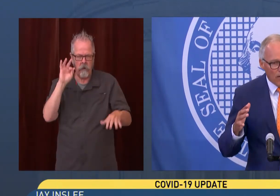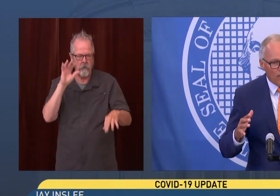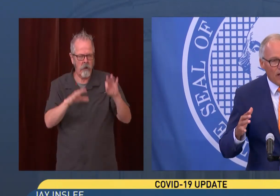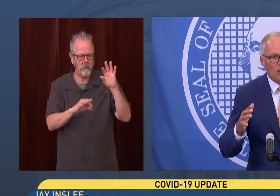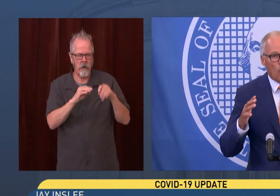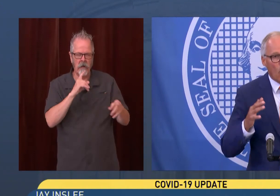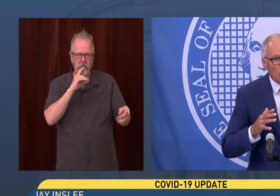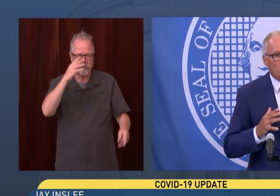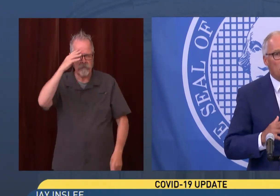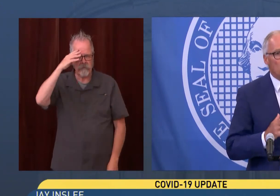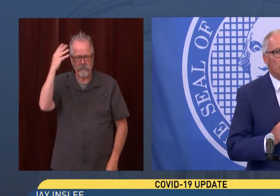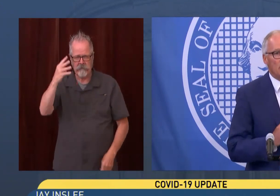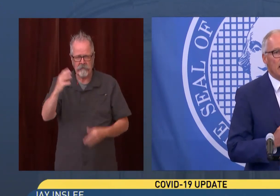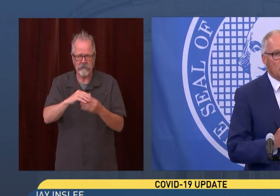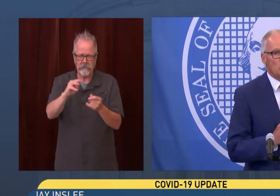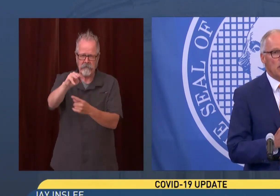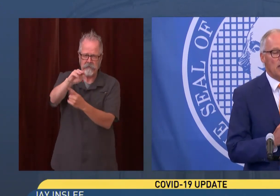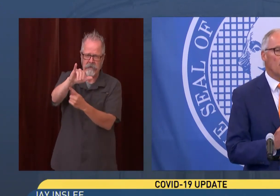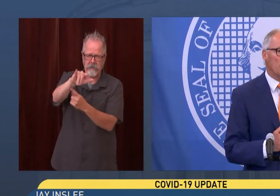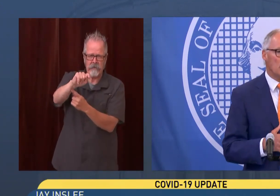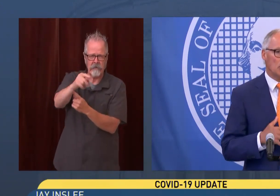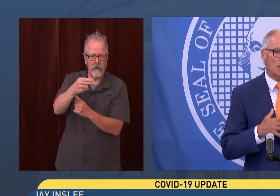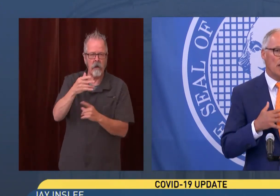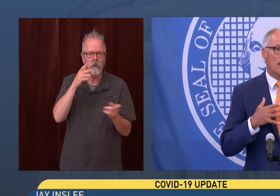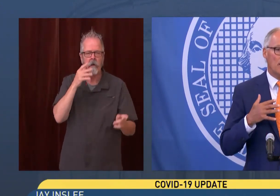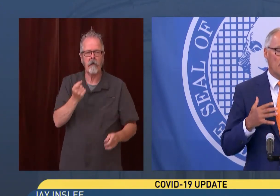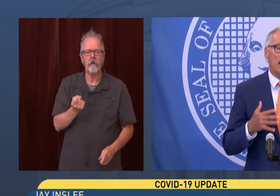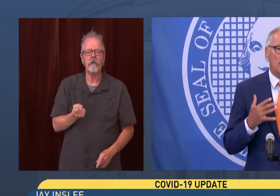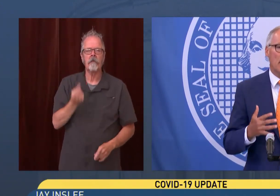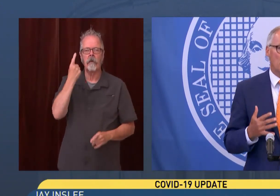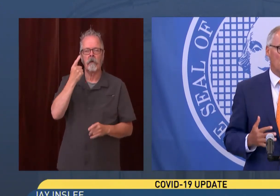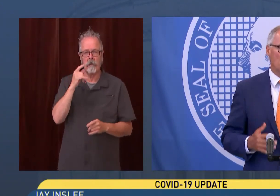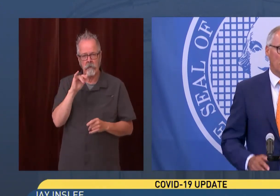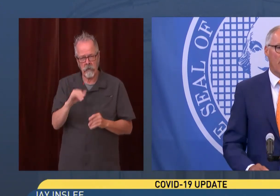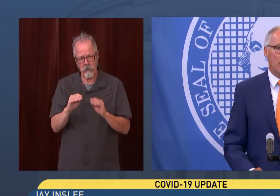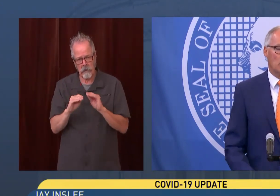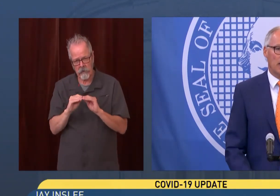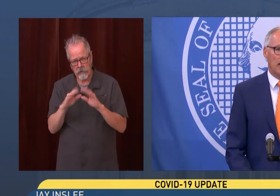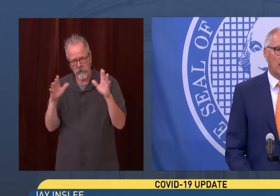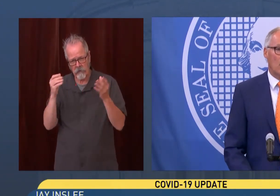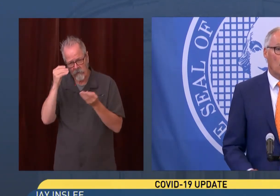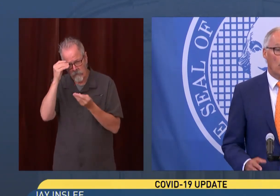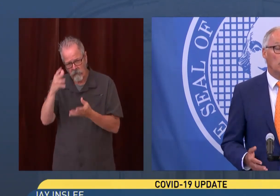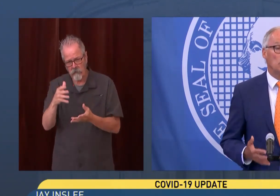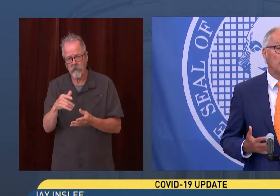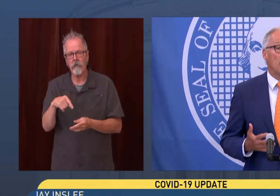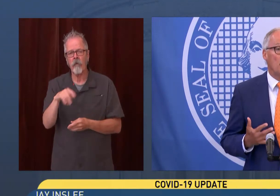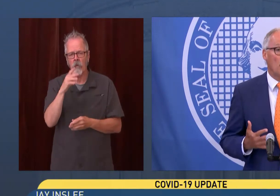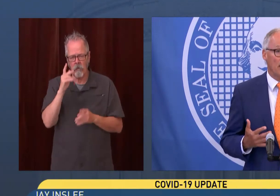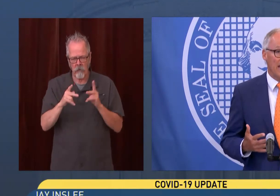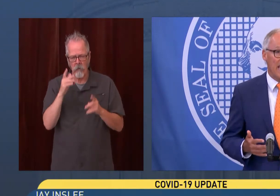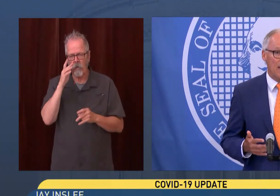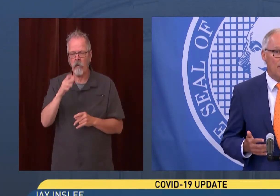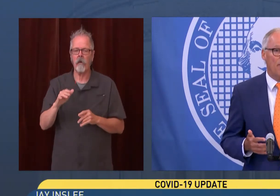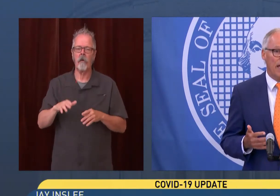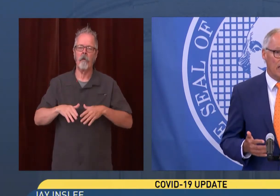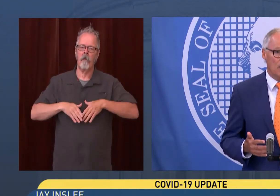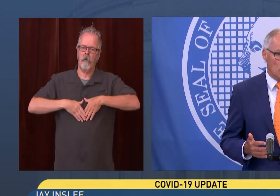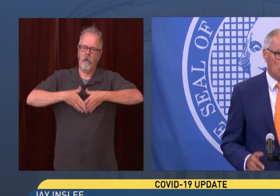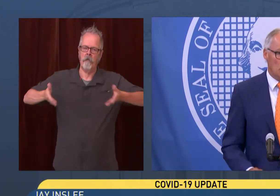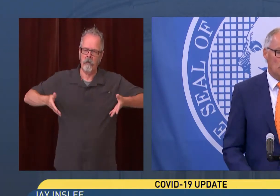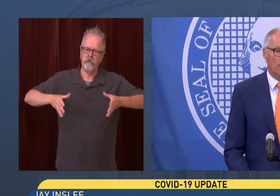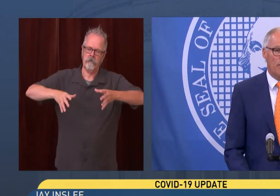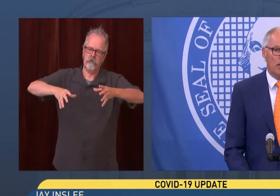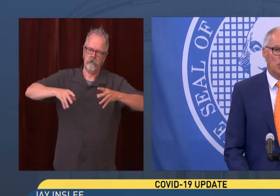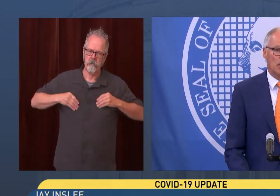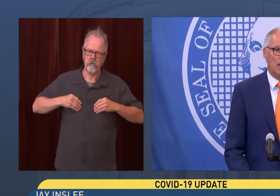We have found that once people get that straight information, many, many people get vaccinated. We just need to up our game fighting